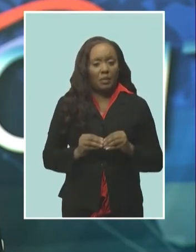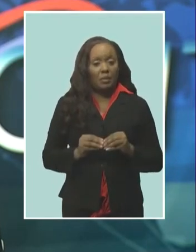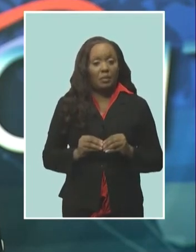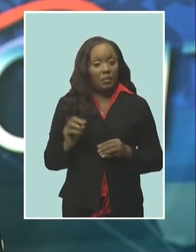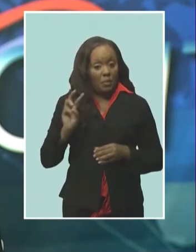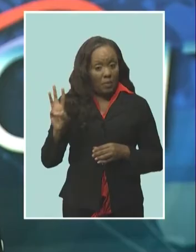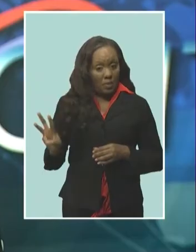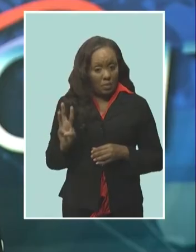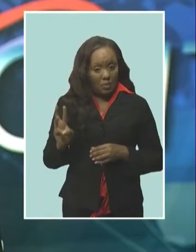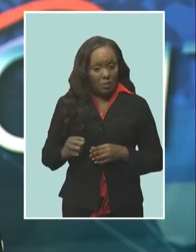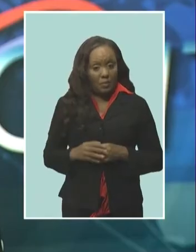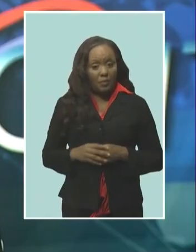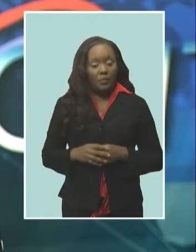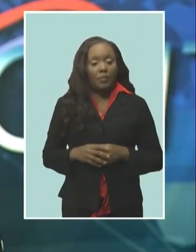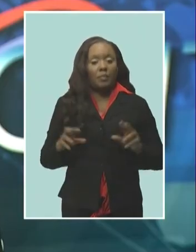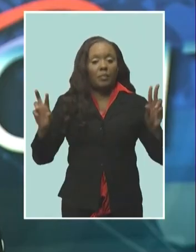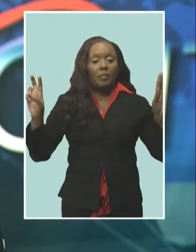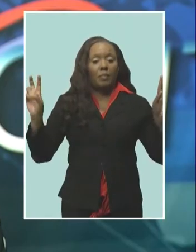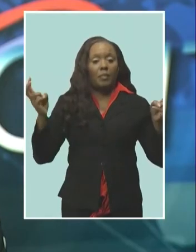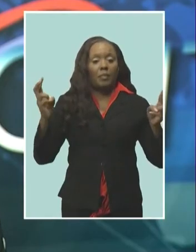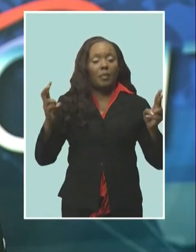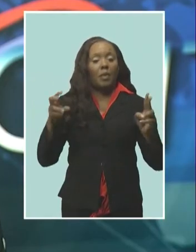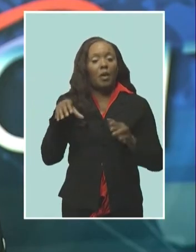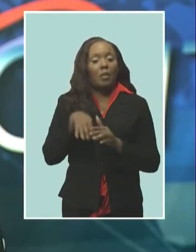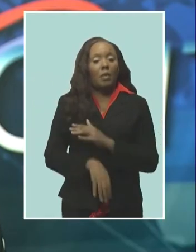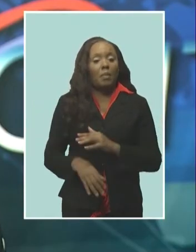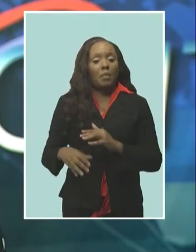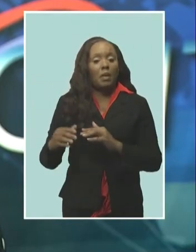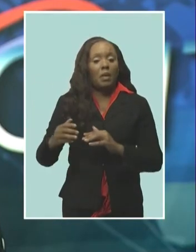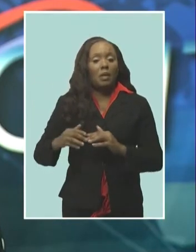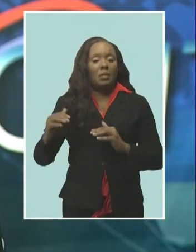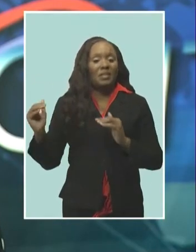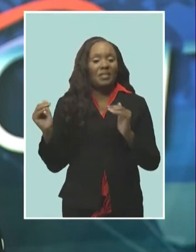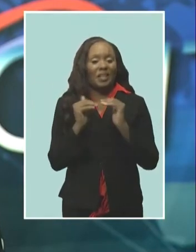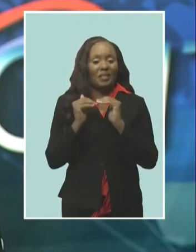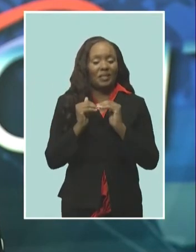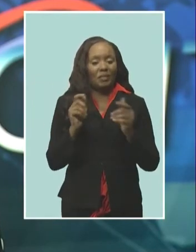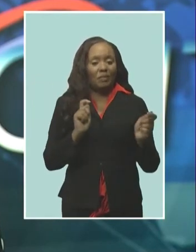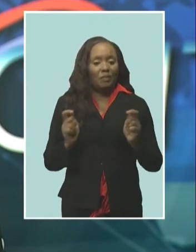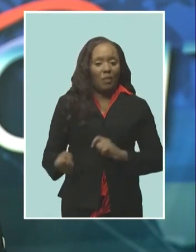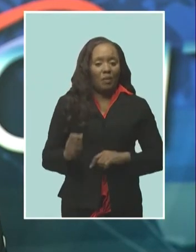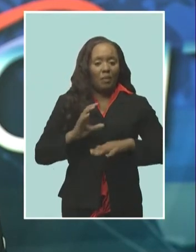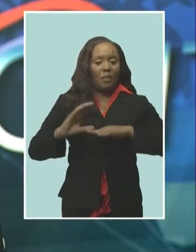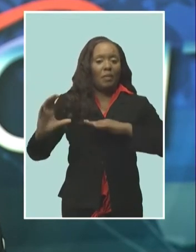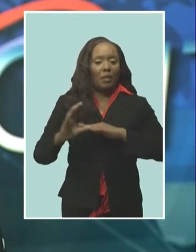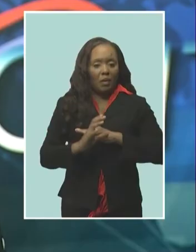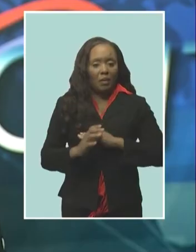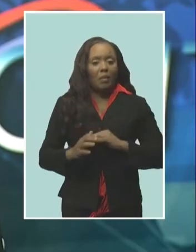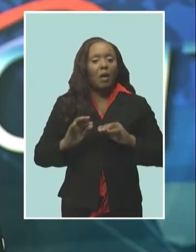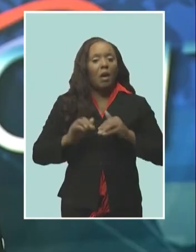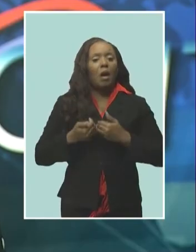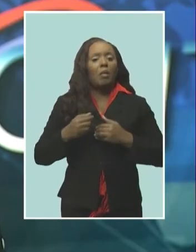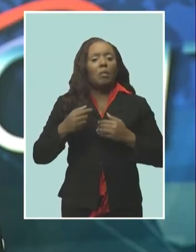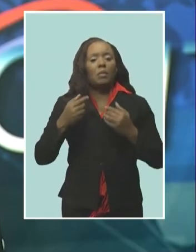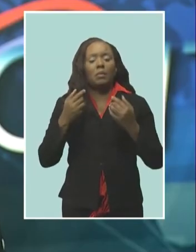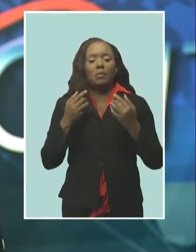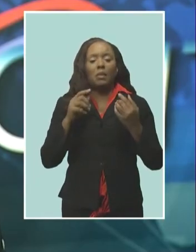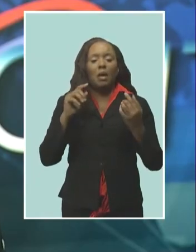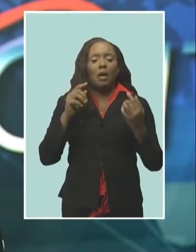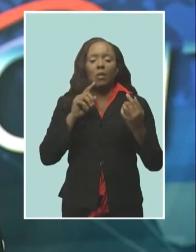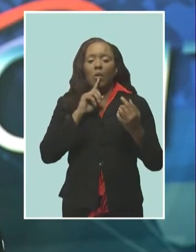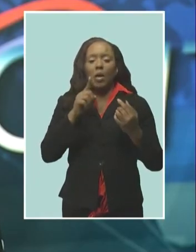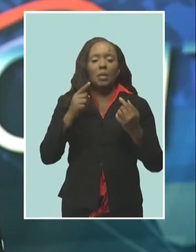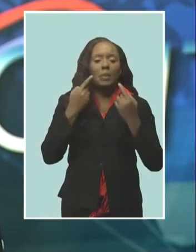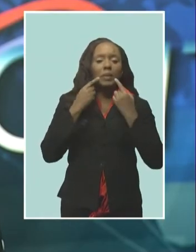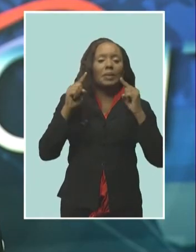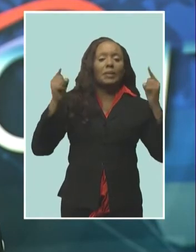theme criminal justice reform in the caribbean achieving a modern criminal justice system ccj judge and chair of the